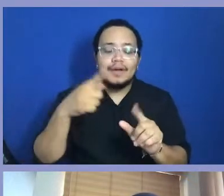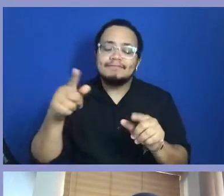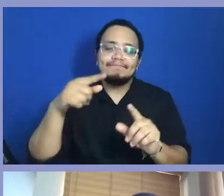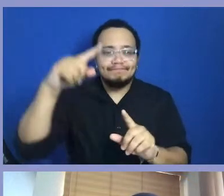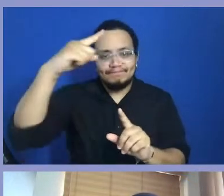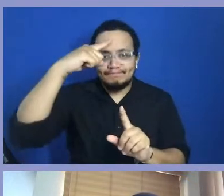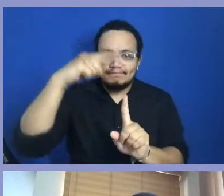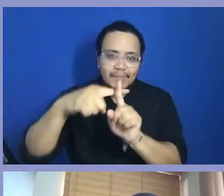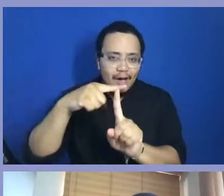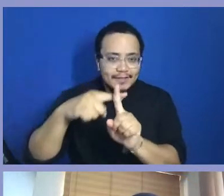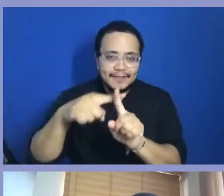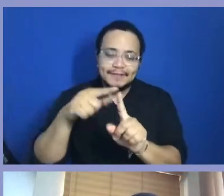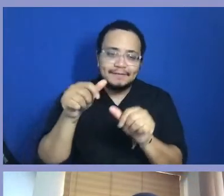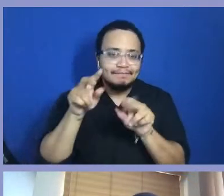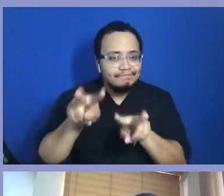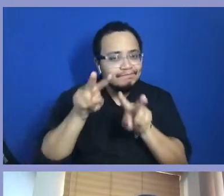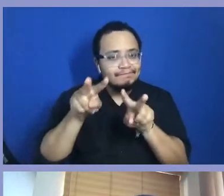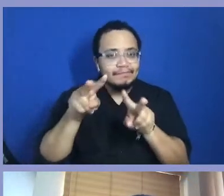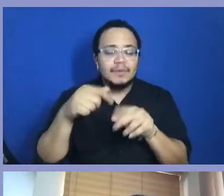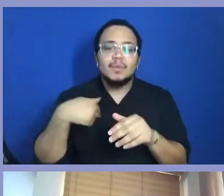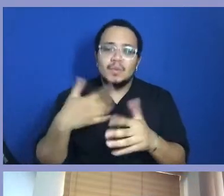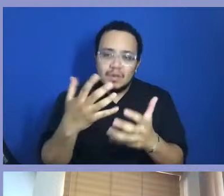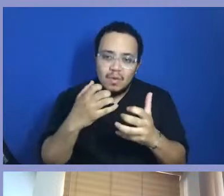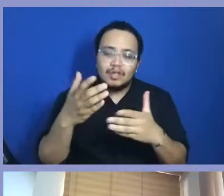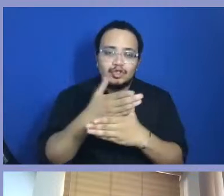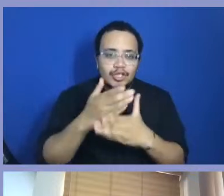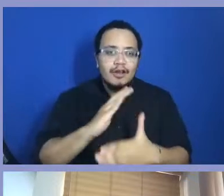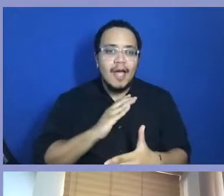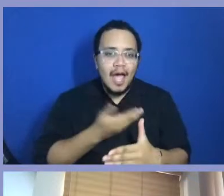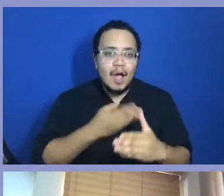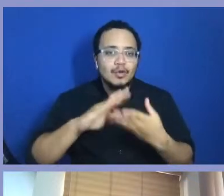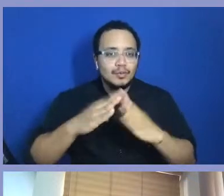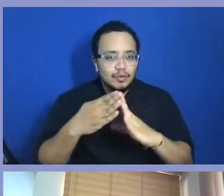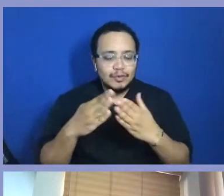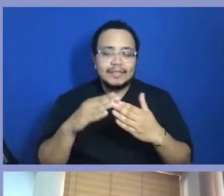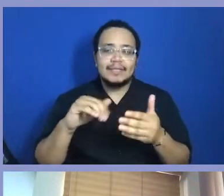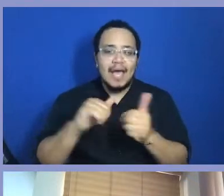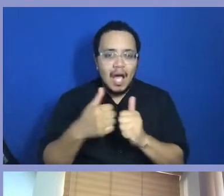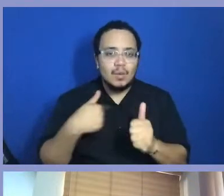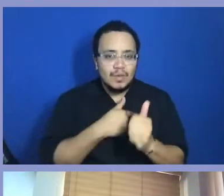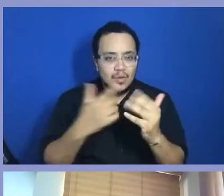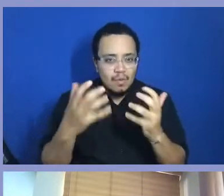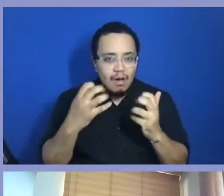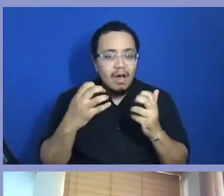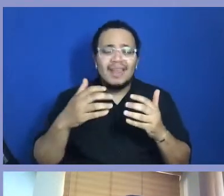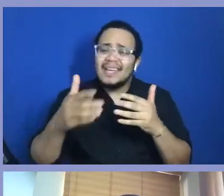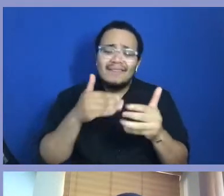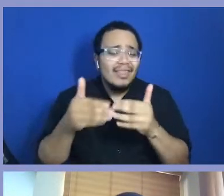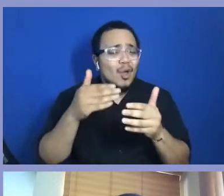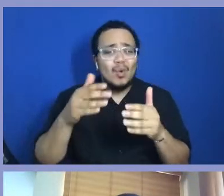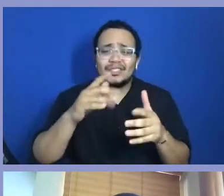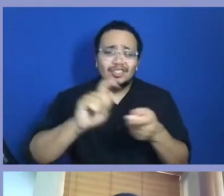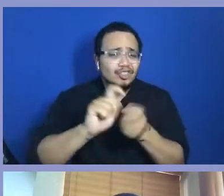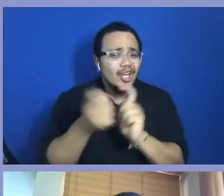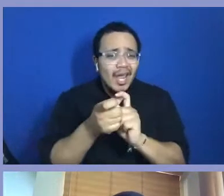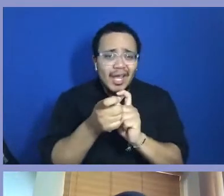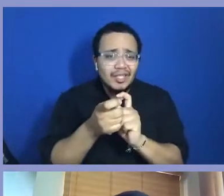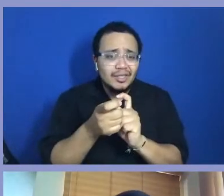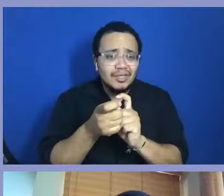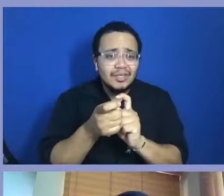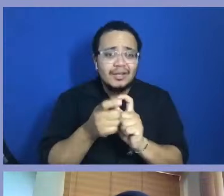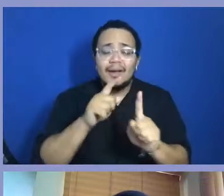We're going to document our communities the way we know them, even as they change, because nothing's ever been the same, not even a